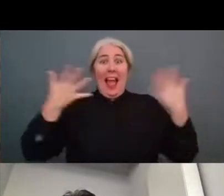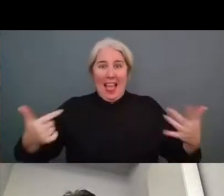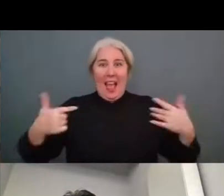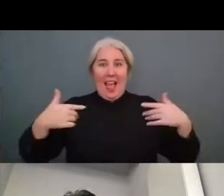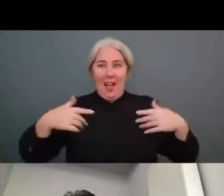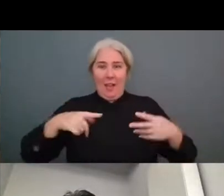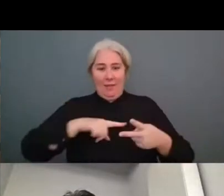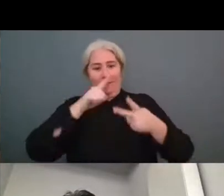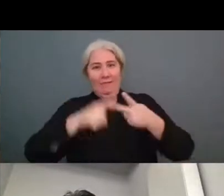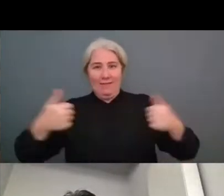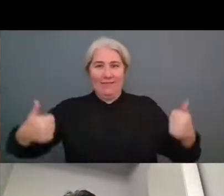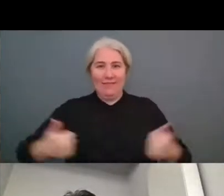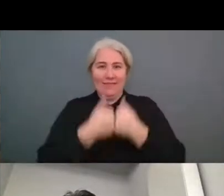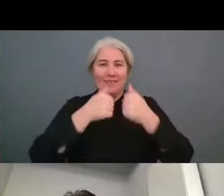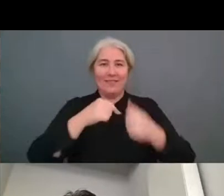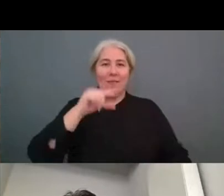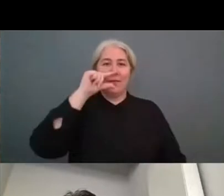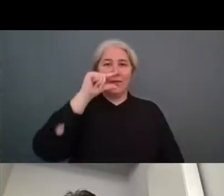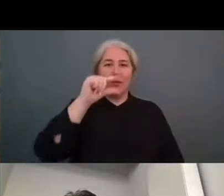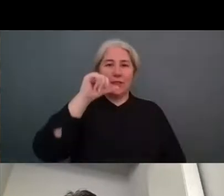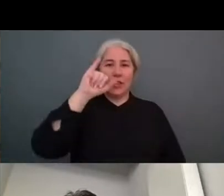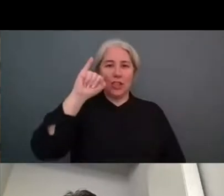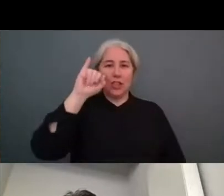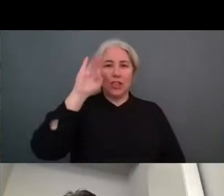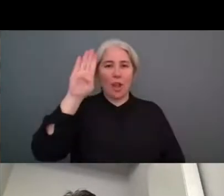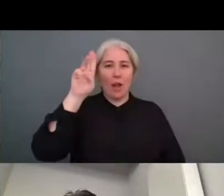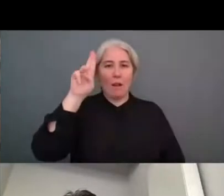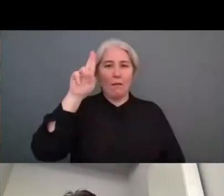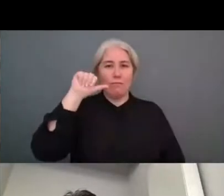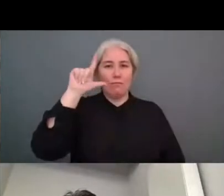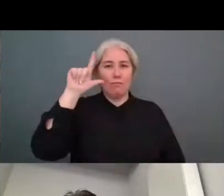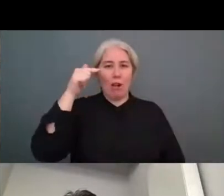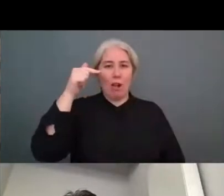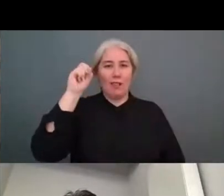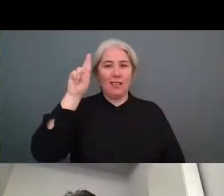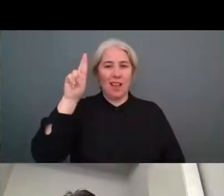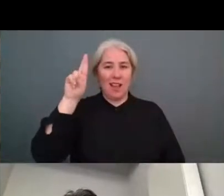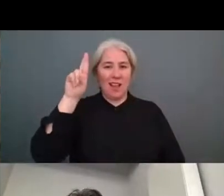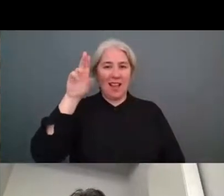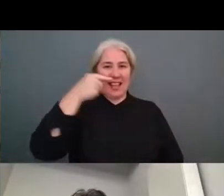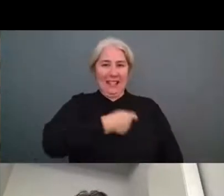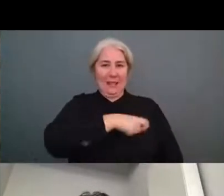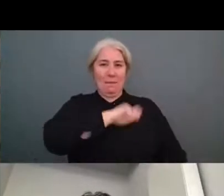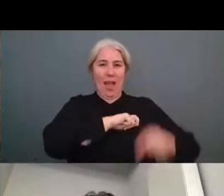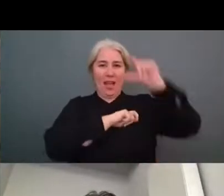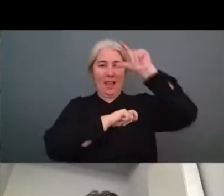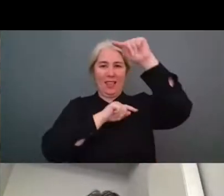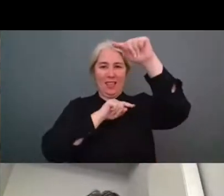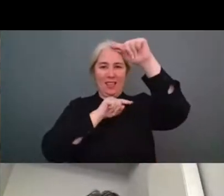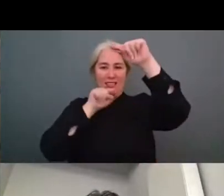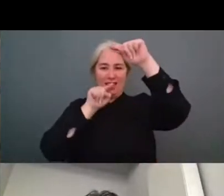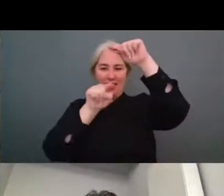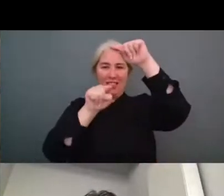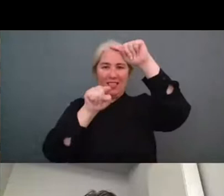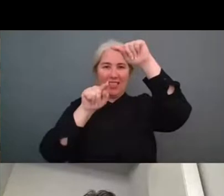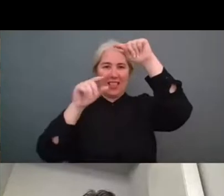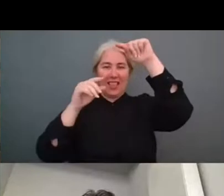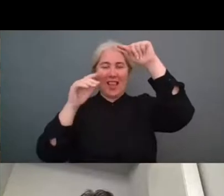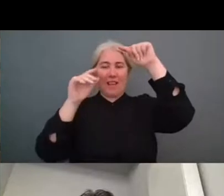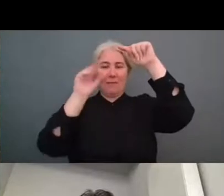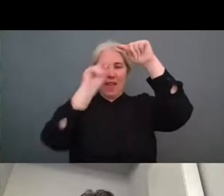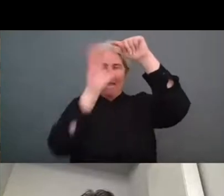the gibraltar strait to talk about the microplastic there is um in the mediterranean sea then